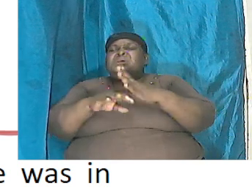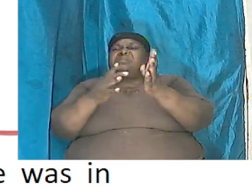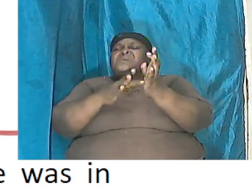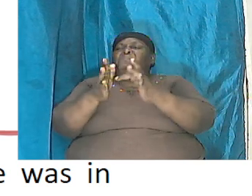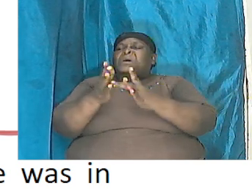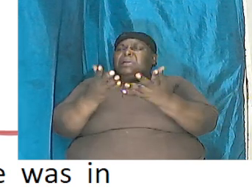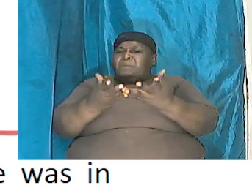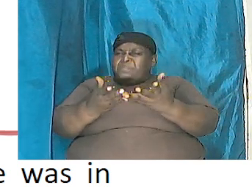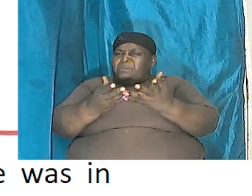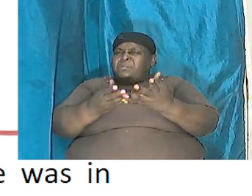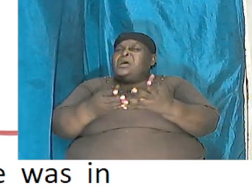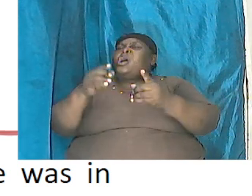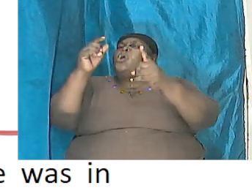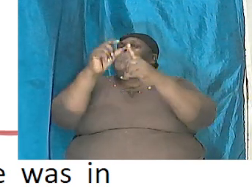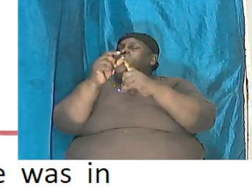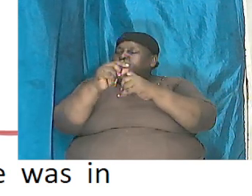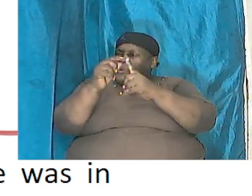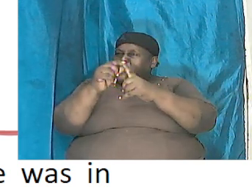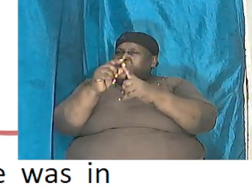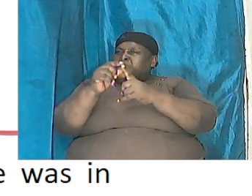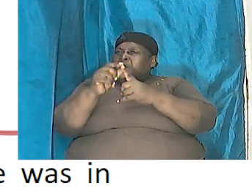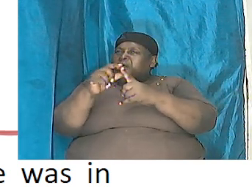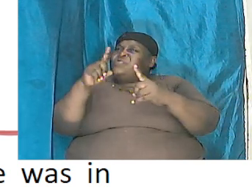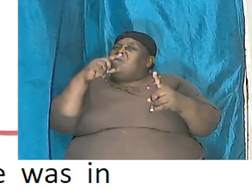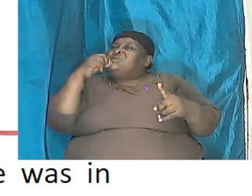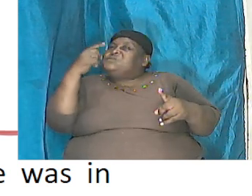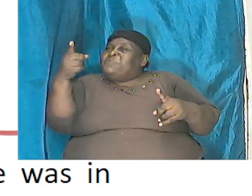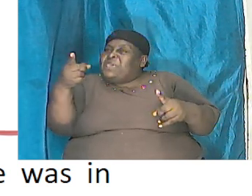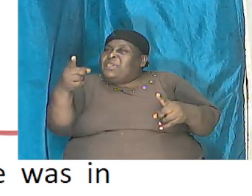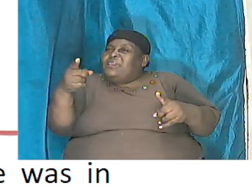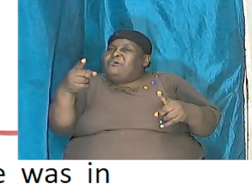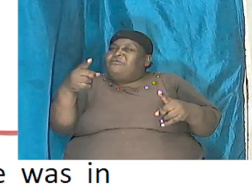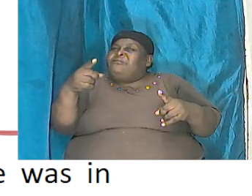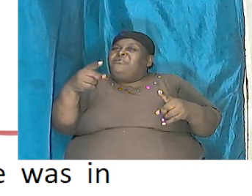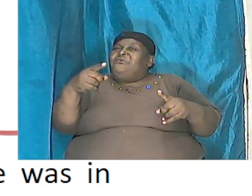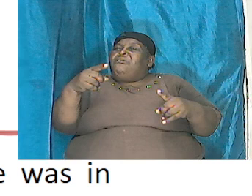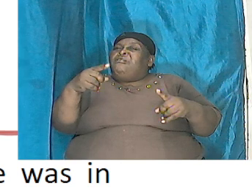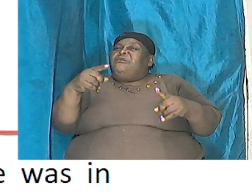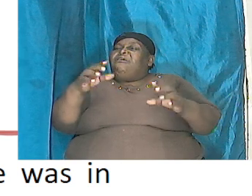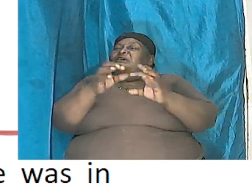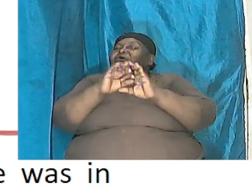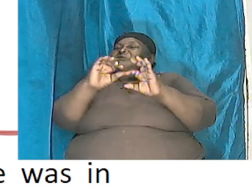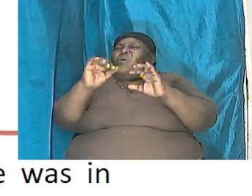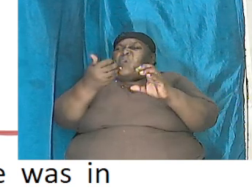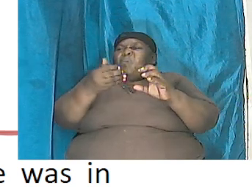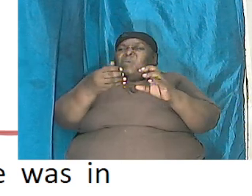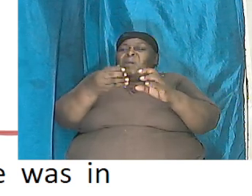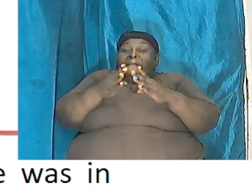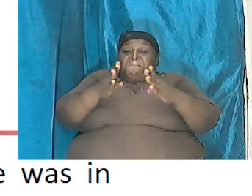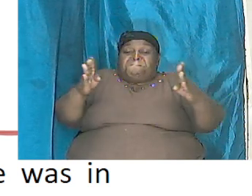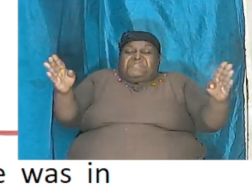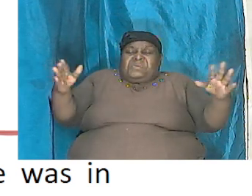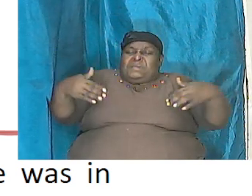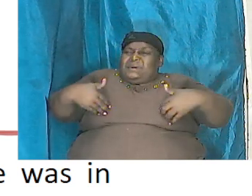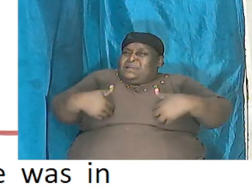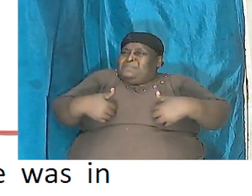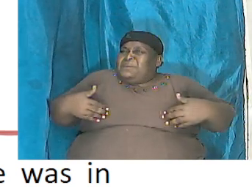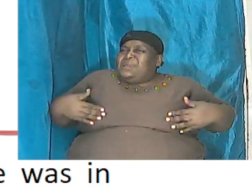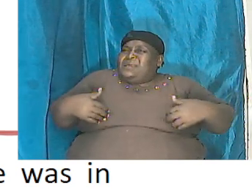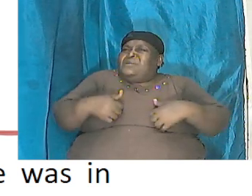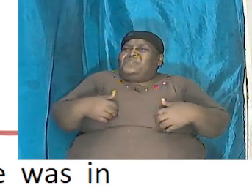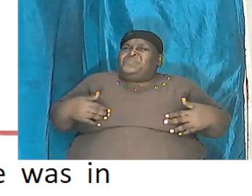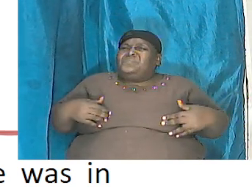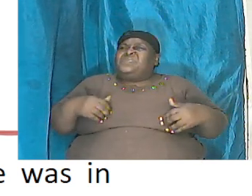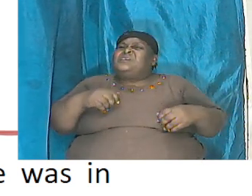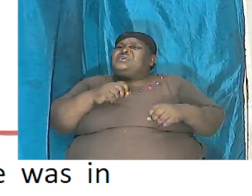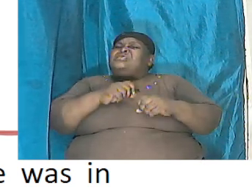a word certainly that would describe how the Bible described these large beasts and large animals but